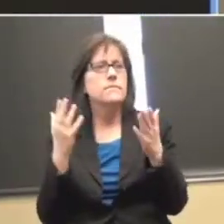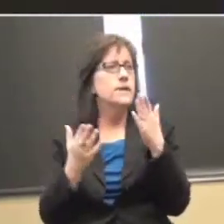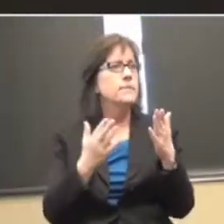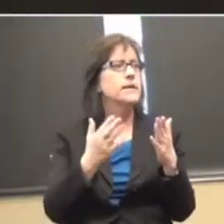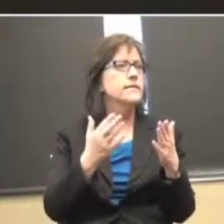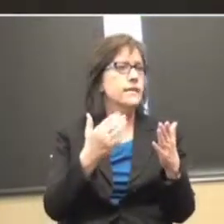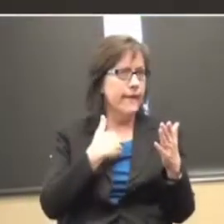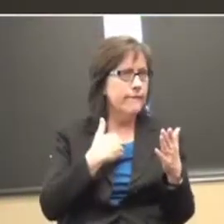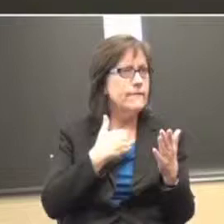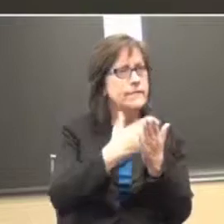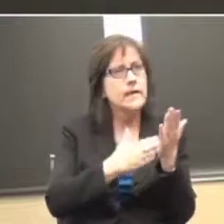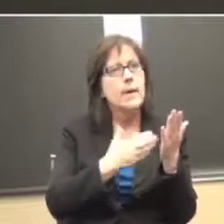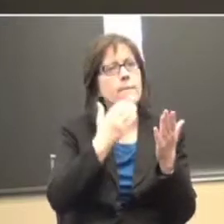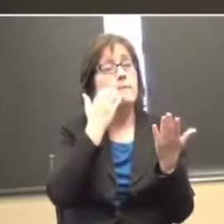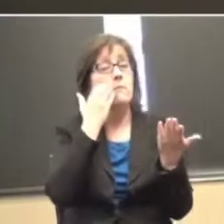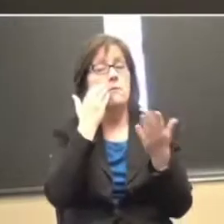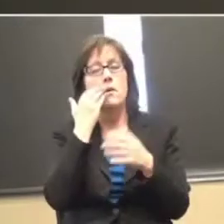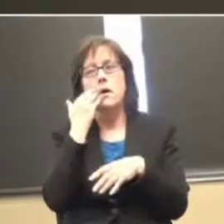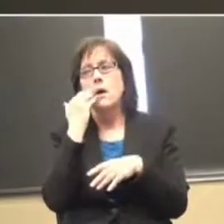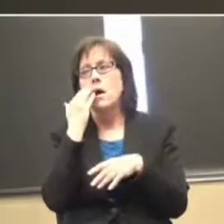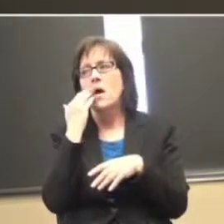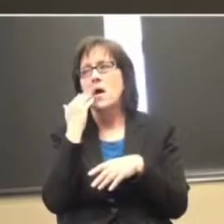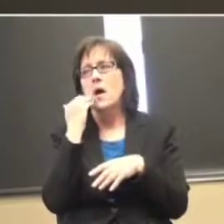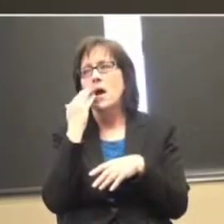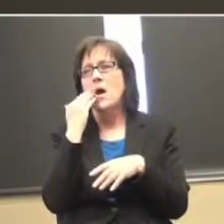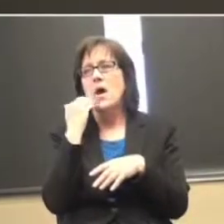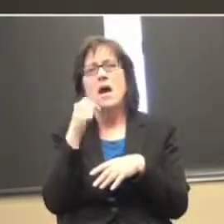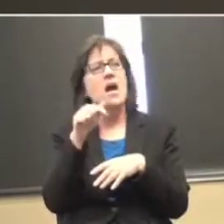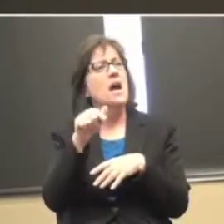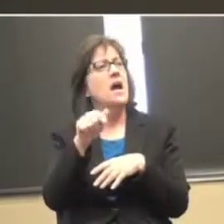Okay. So I want to look and say that. What should that person be doing?